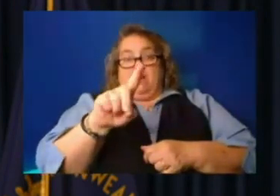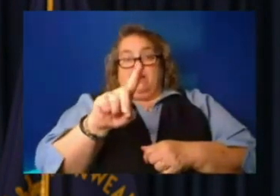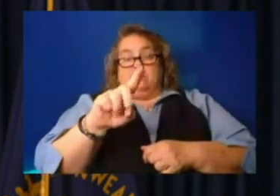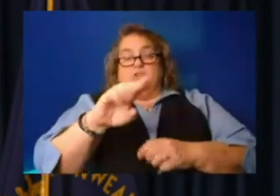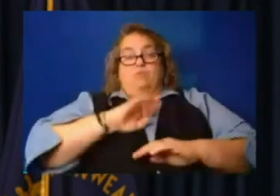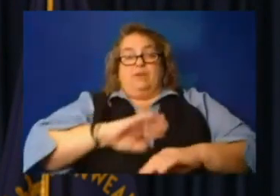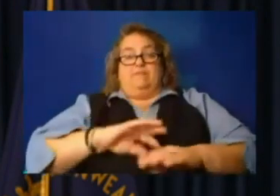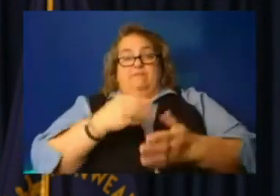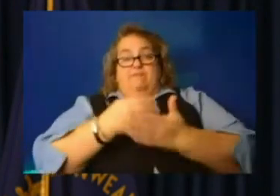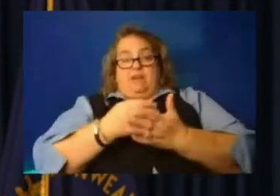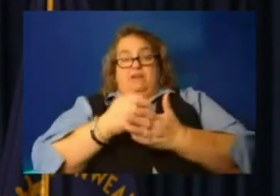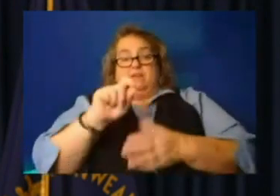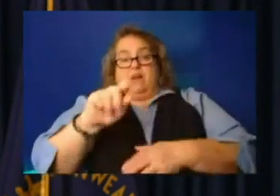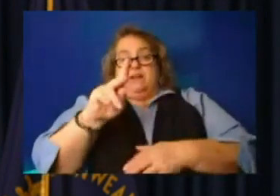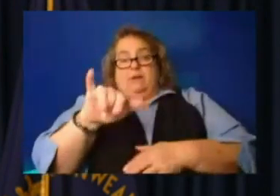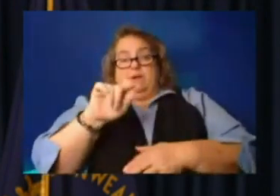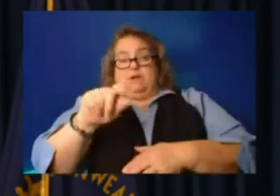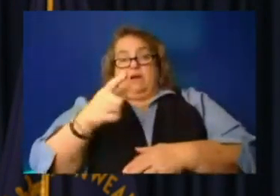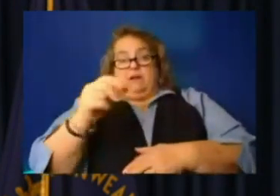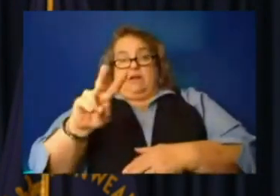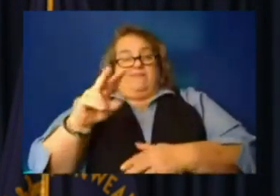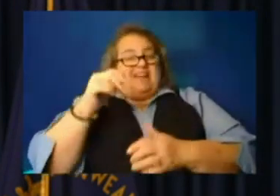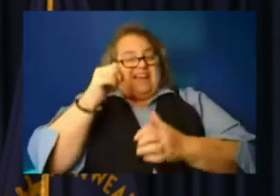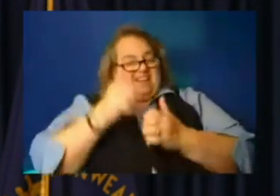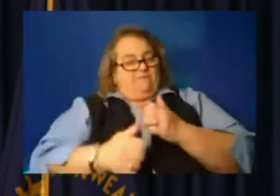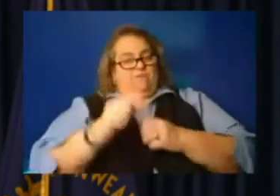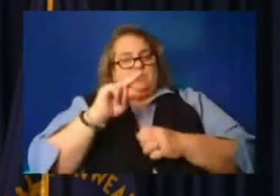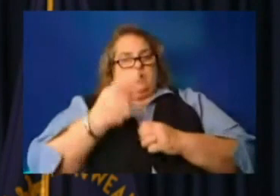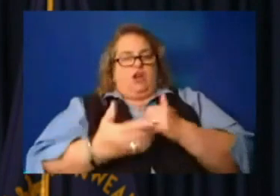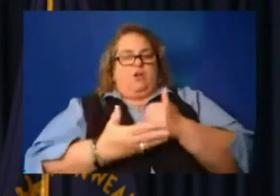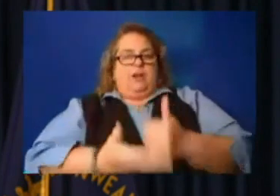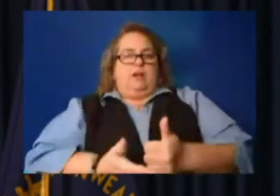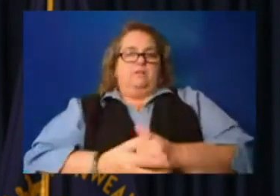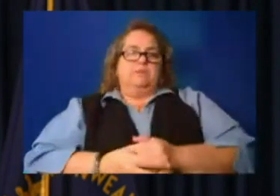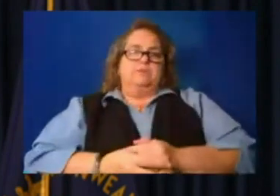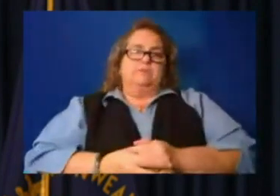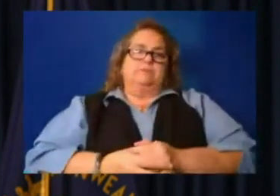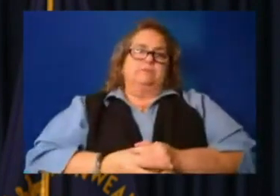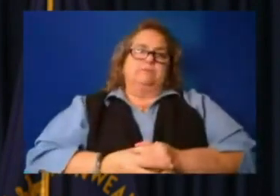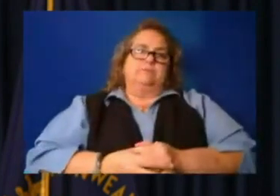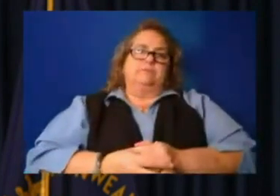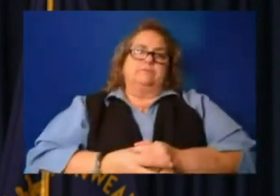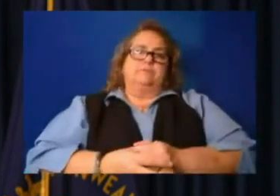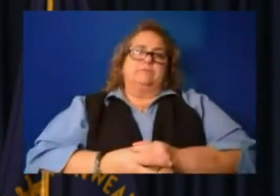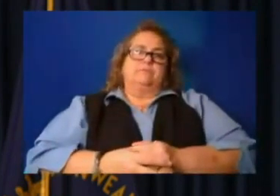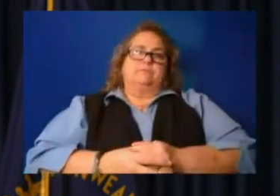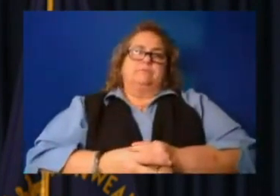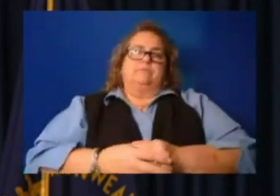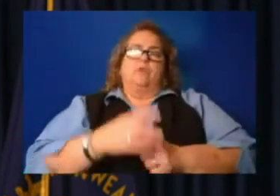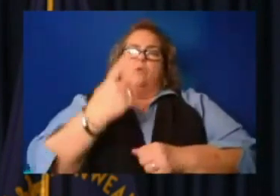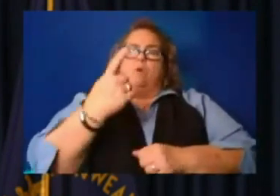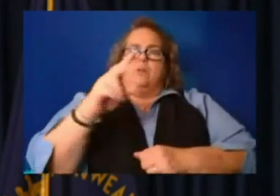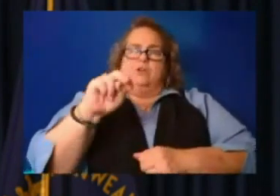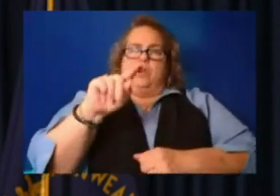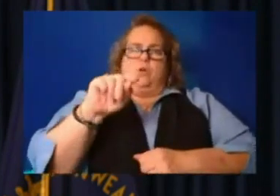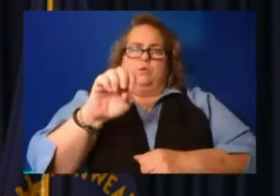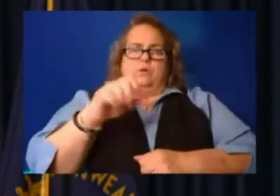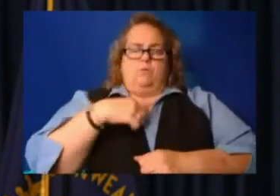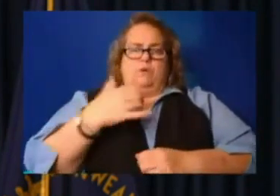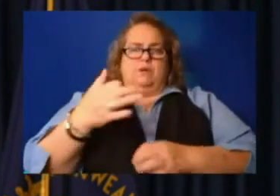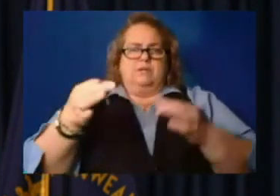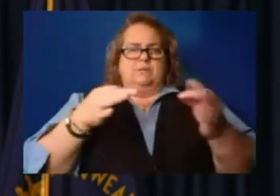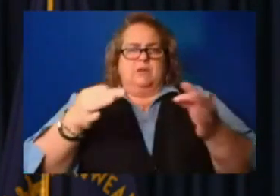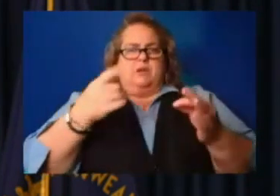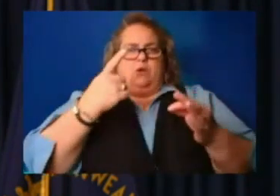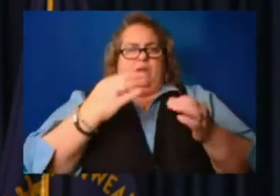dot Gov. Every dollar helps want to get one note out there. One of the most devastating